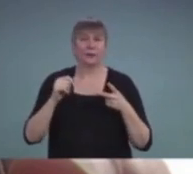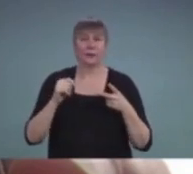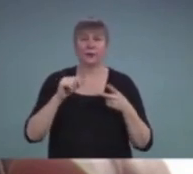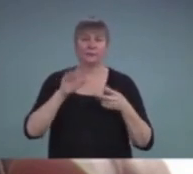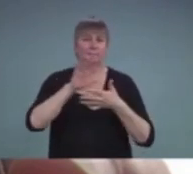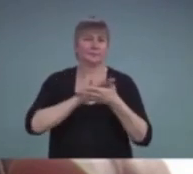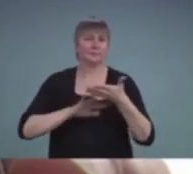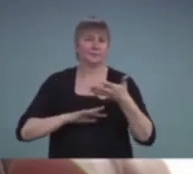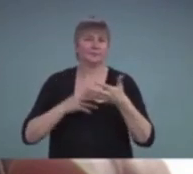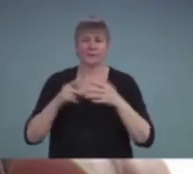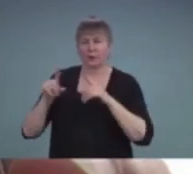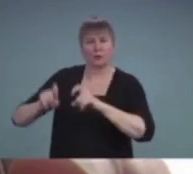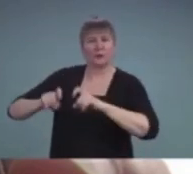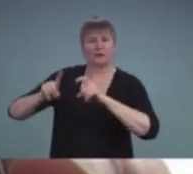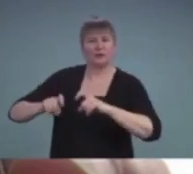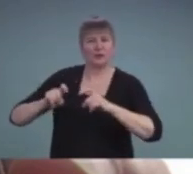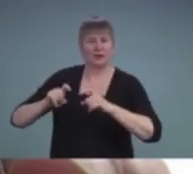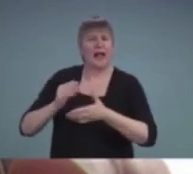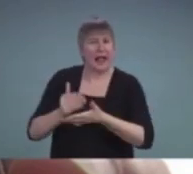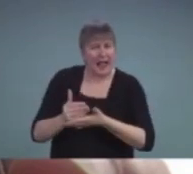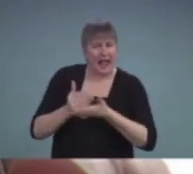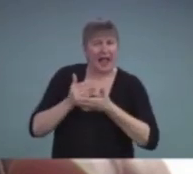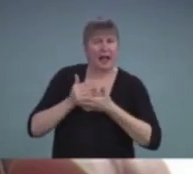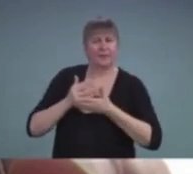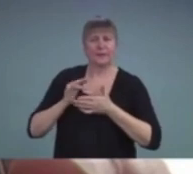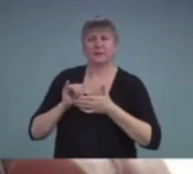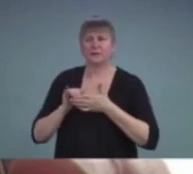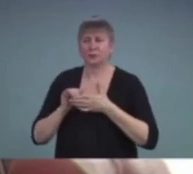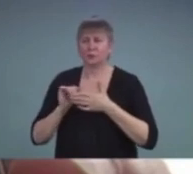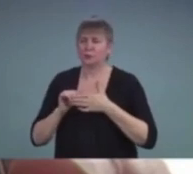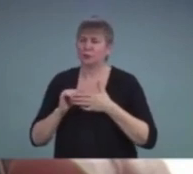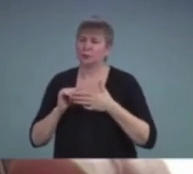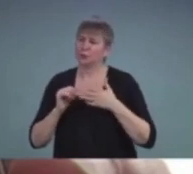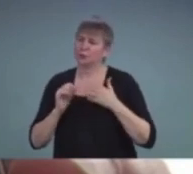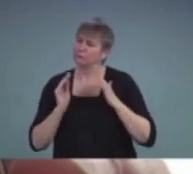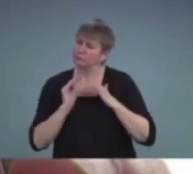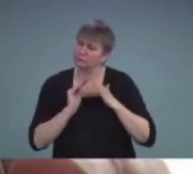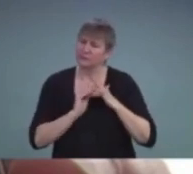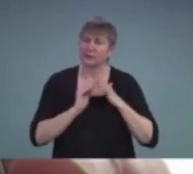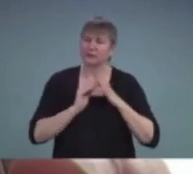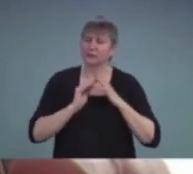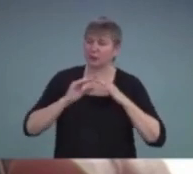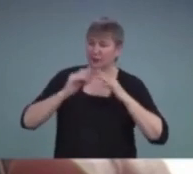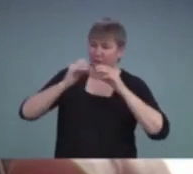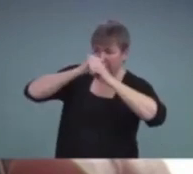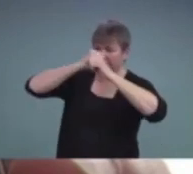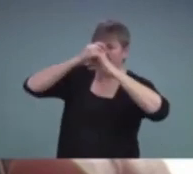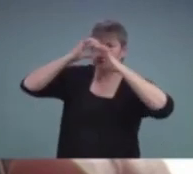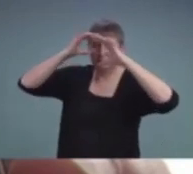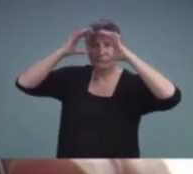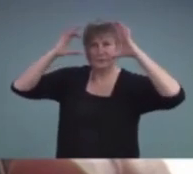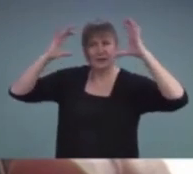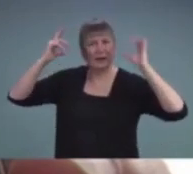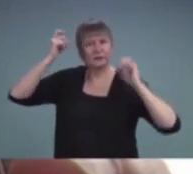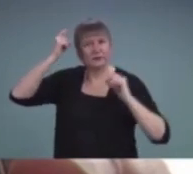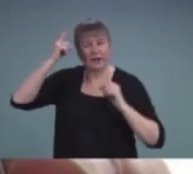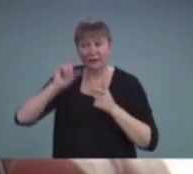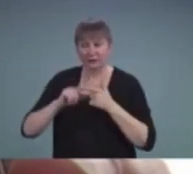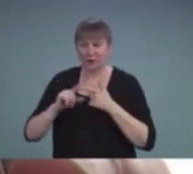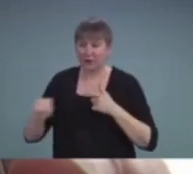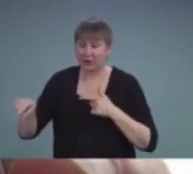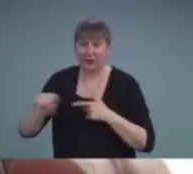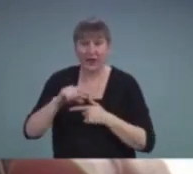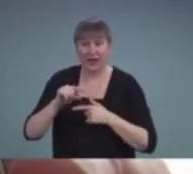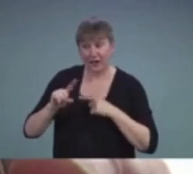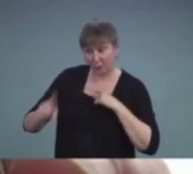to us, I think, are good door openers to use so that the children respond or the students respond to